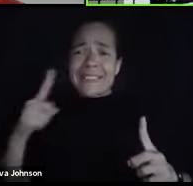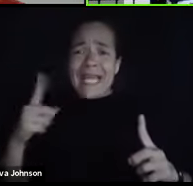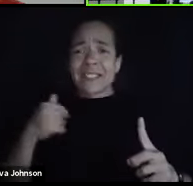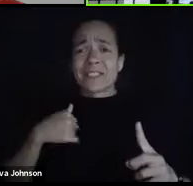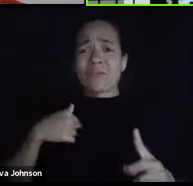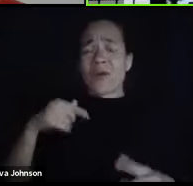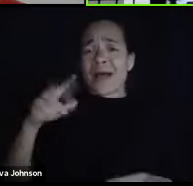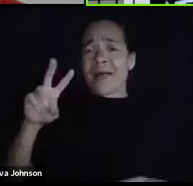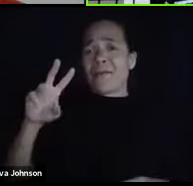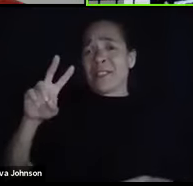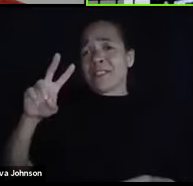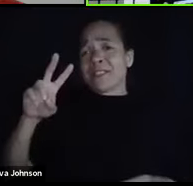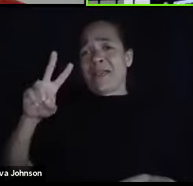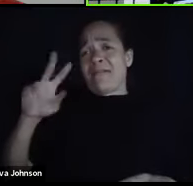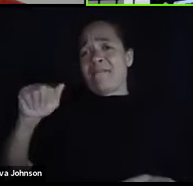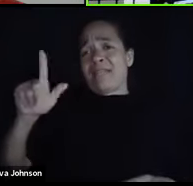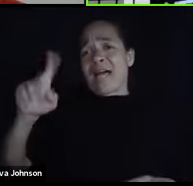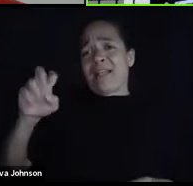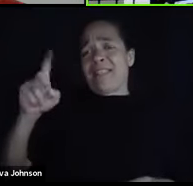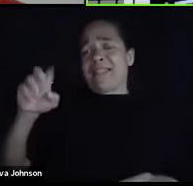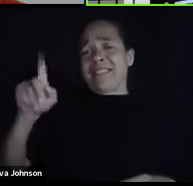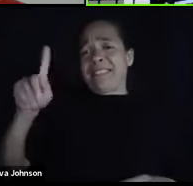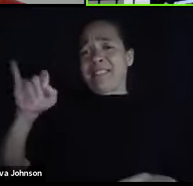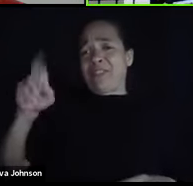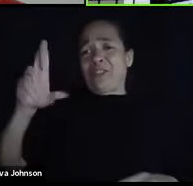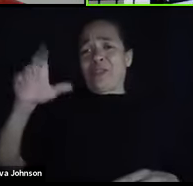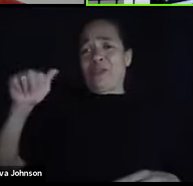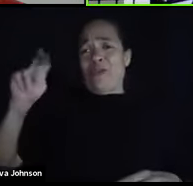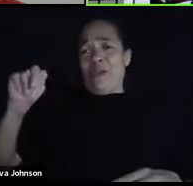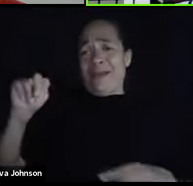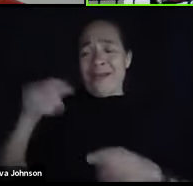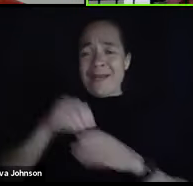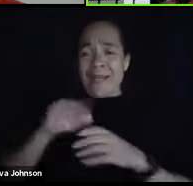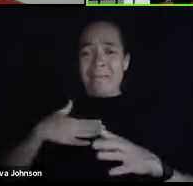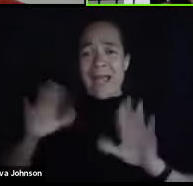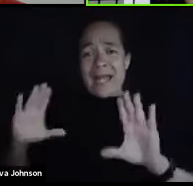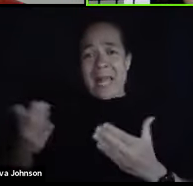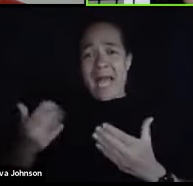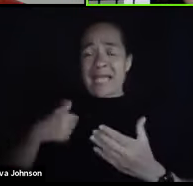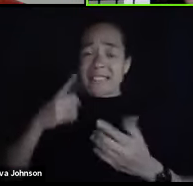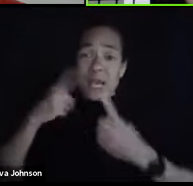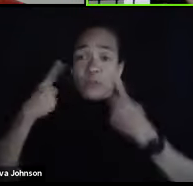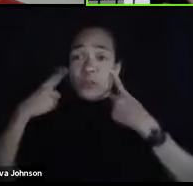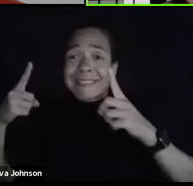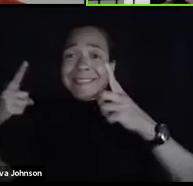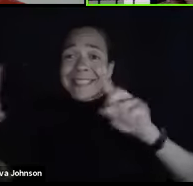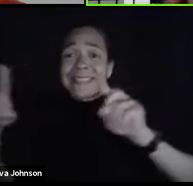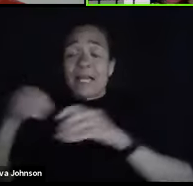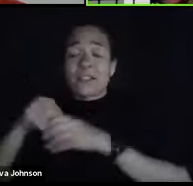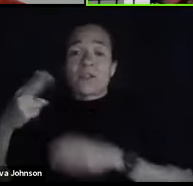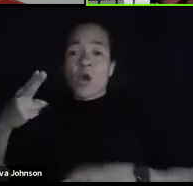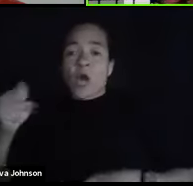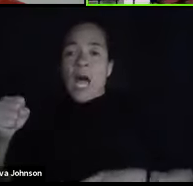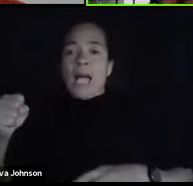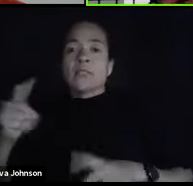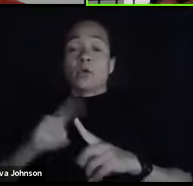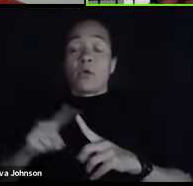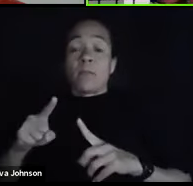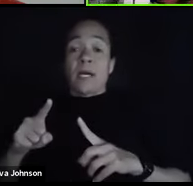successful in high school. But how smart was I when I was